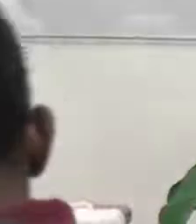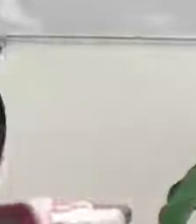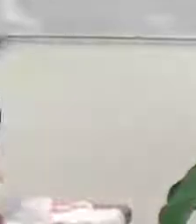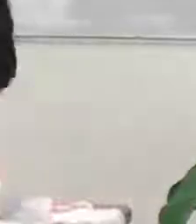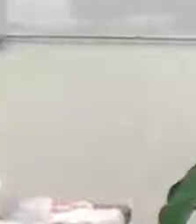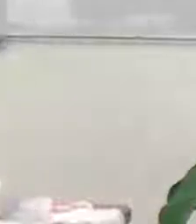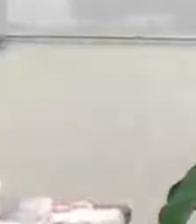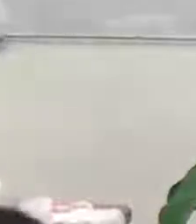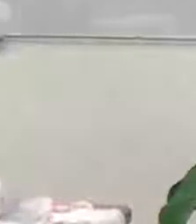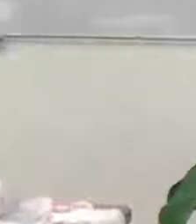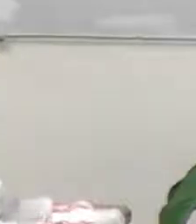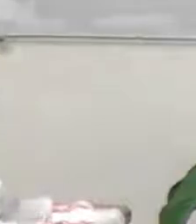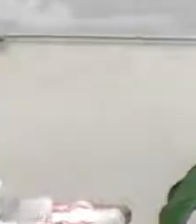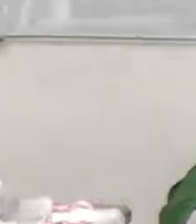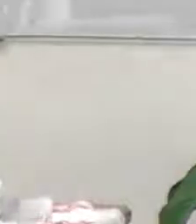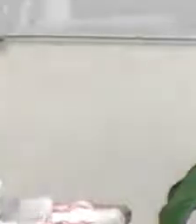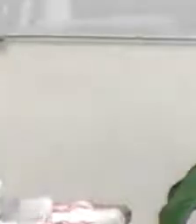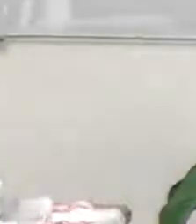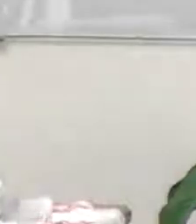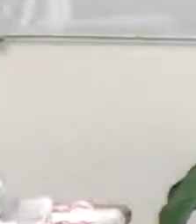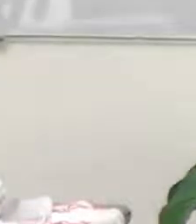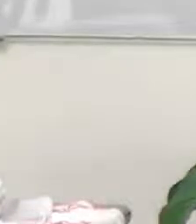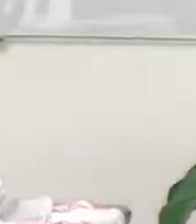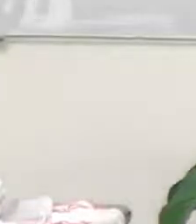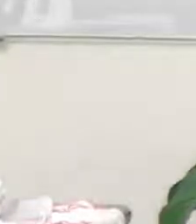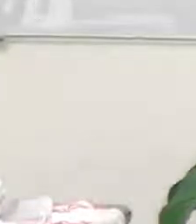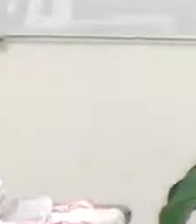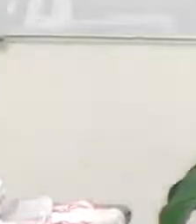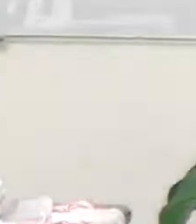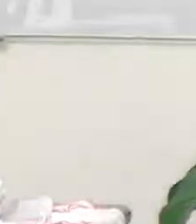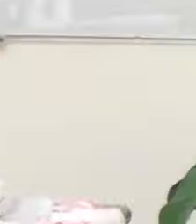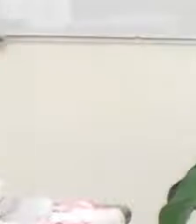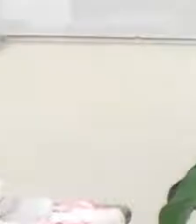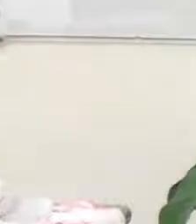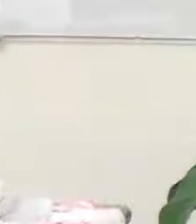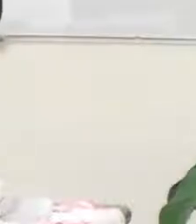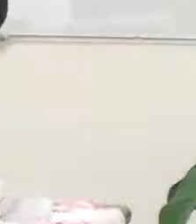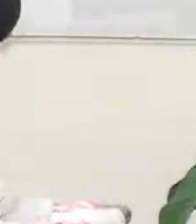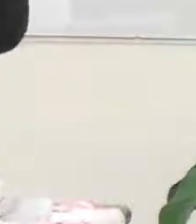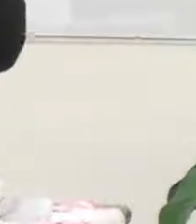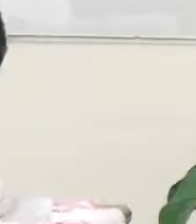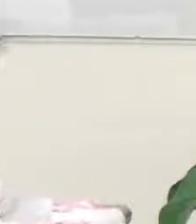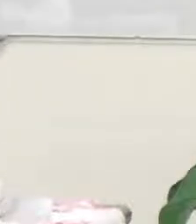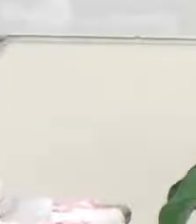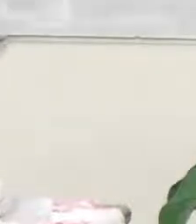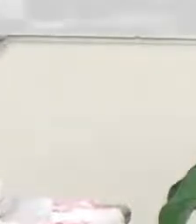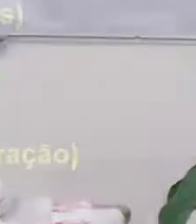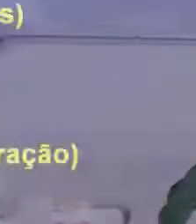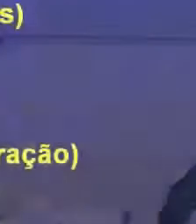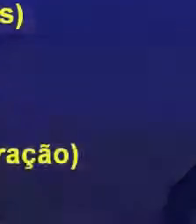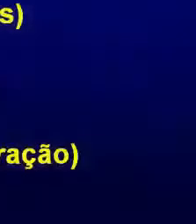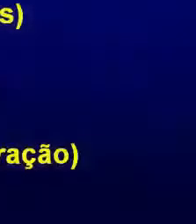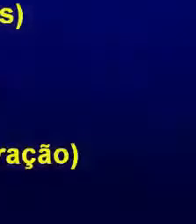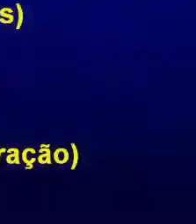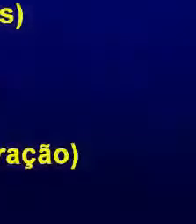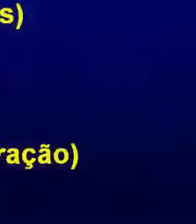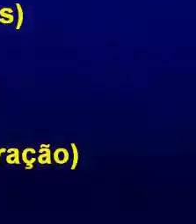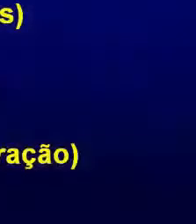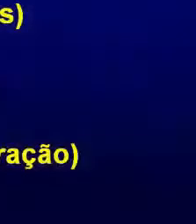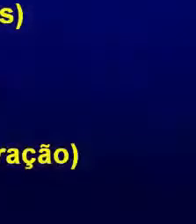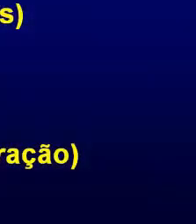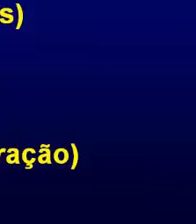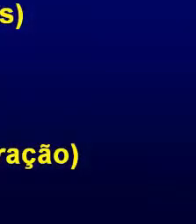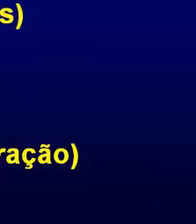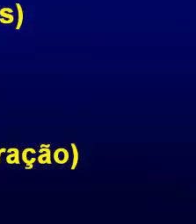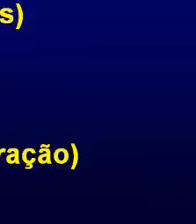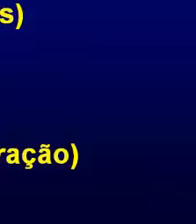Lord to everyone. We're going to have a small meeting with Group C. to the Lord.